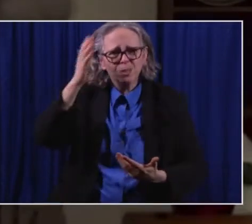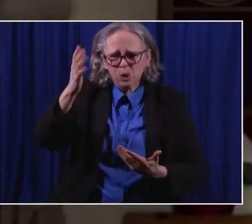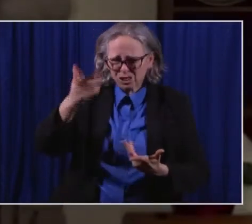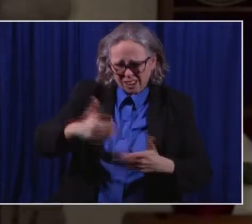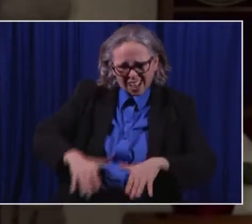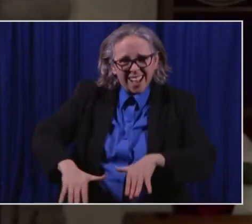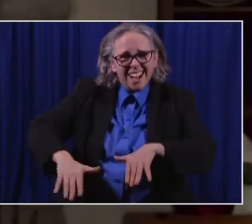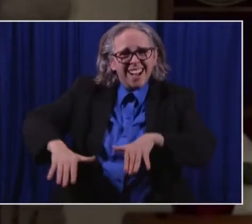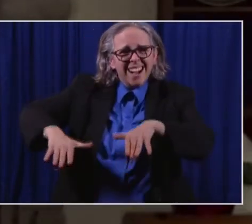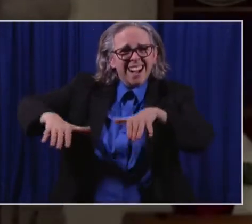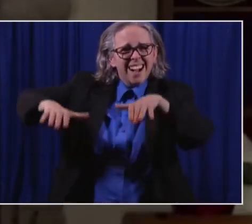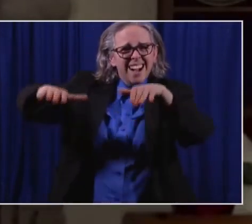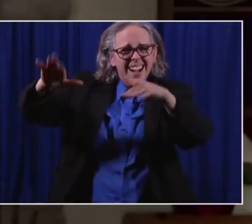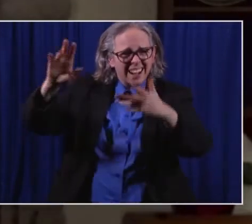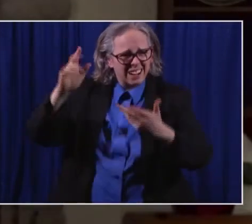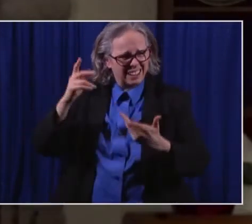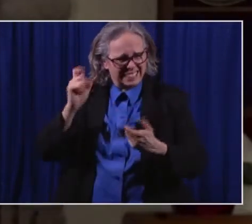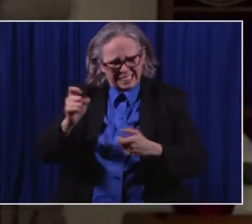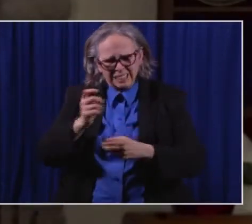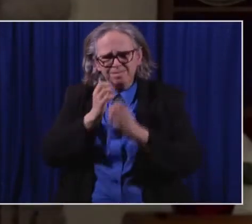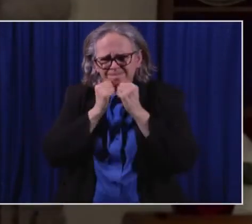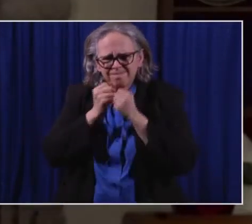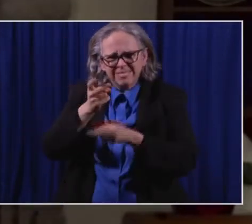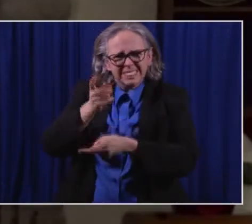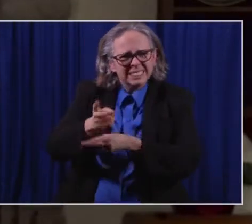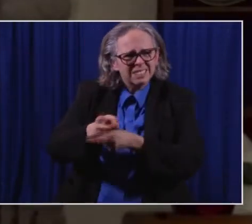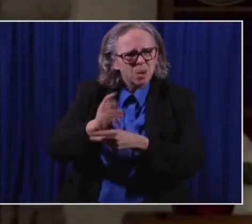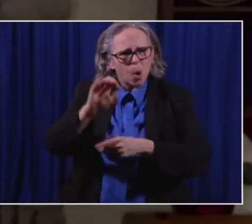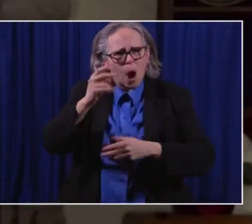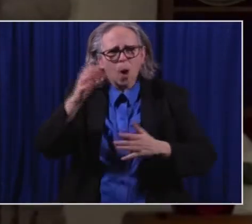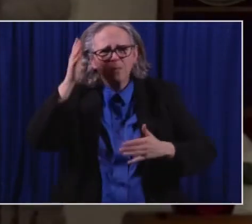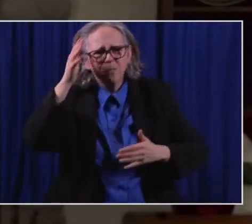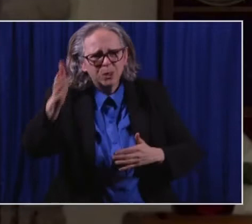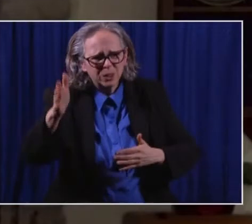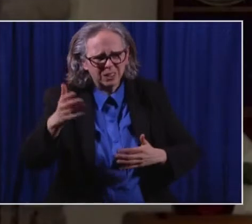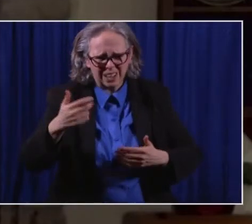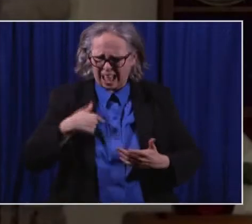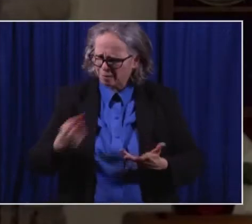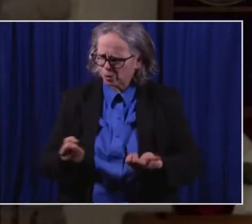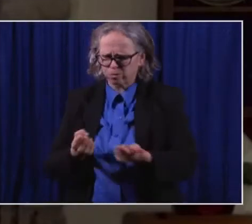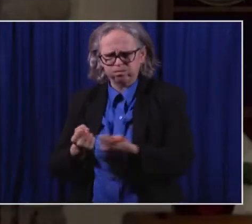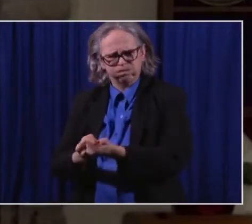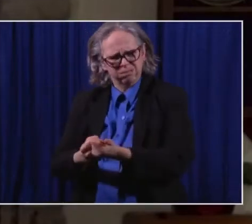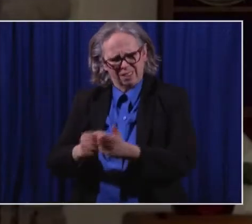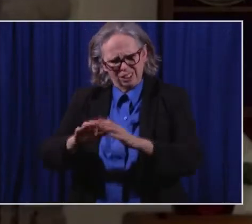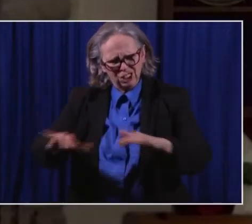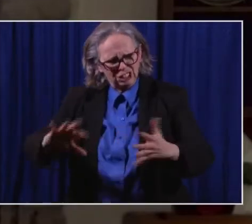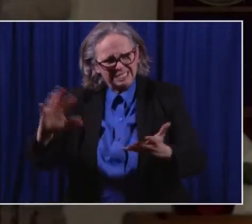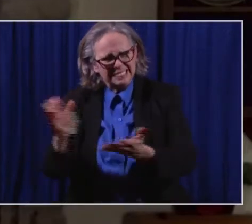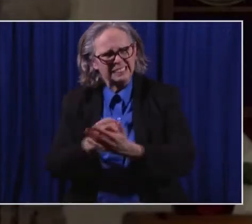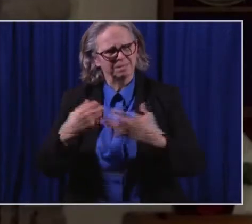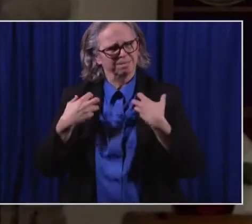Ohio's future. Uh, we must invest in our future. We must invest in our children.